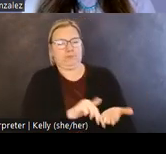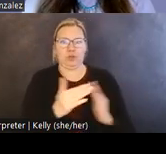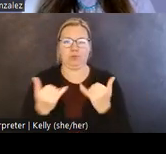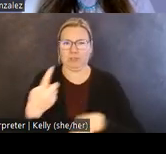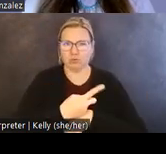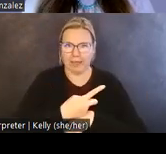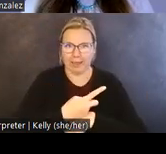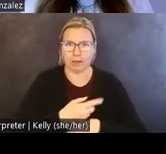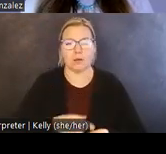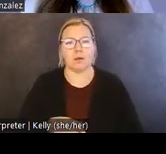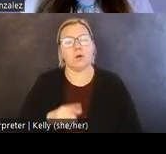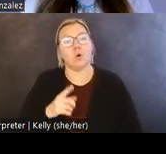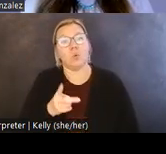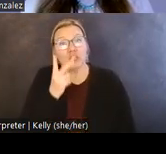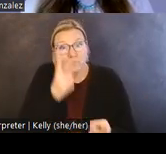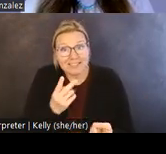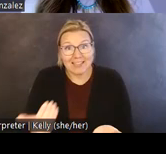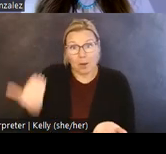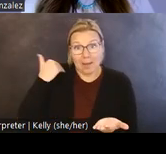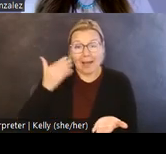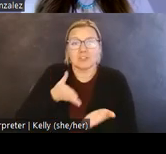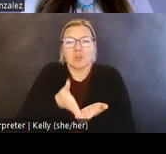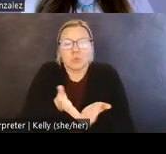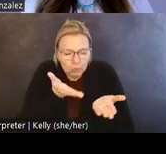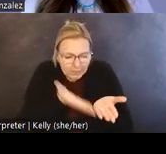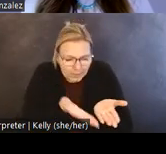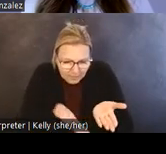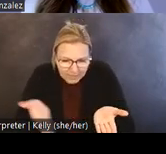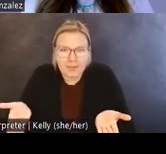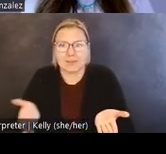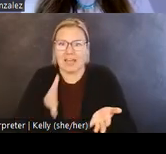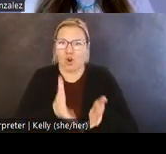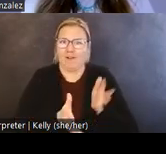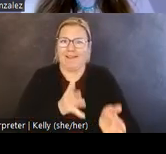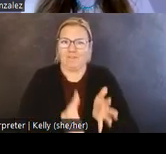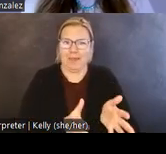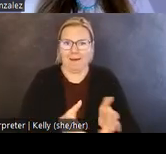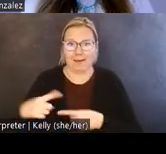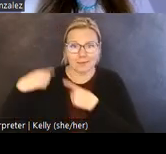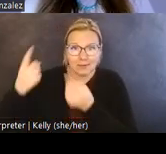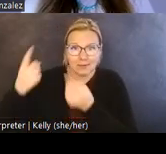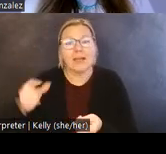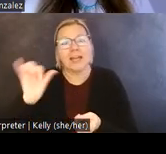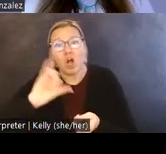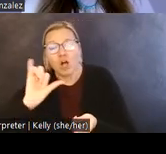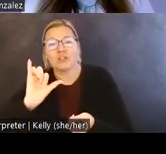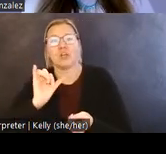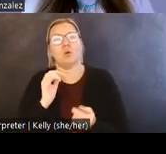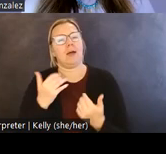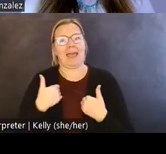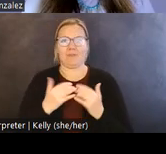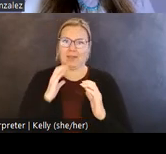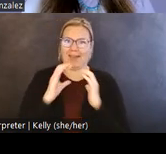achieve in witnessing the past be the small traces people left be have left behind and in conversation with the living